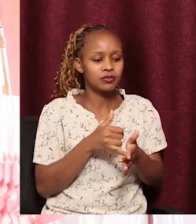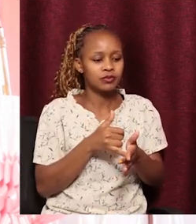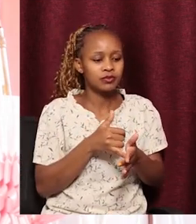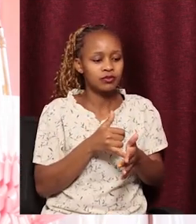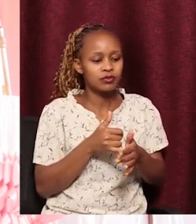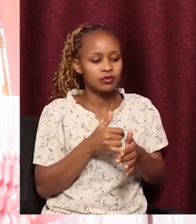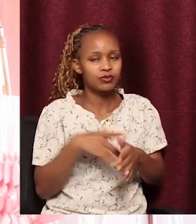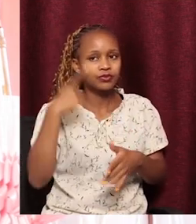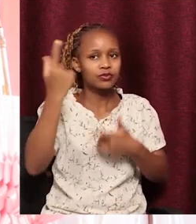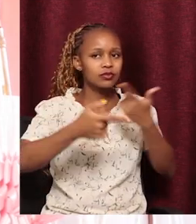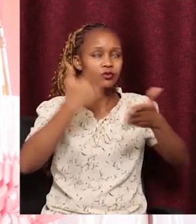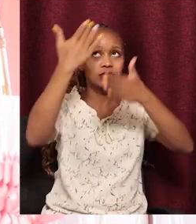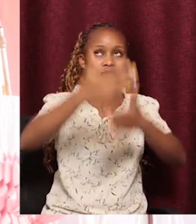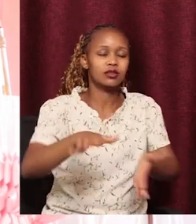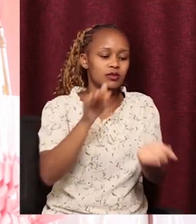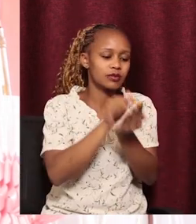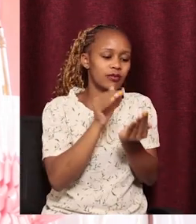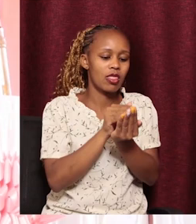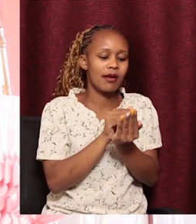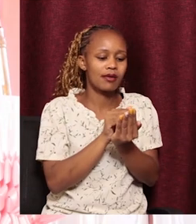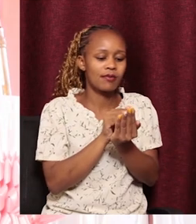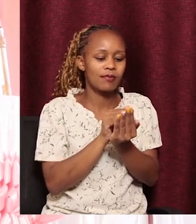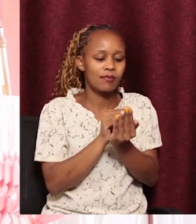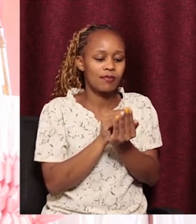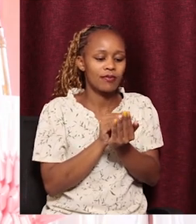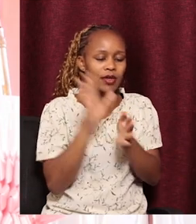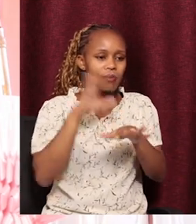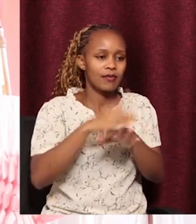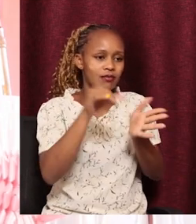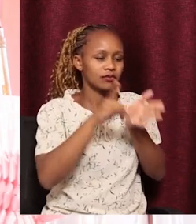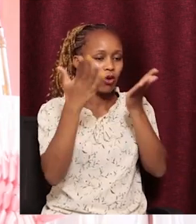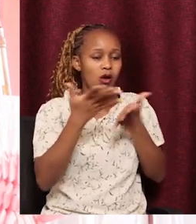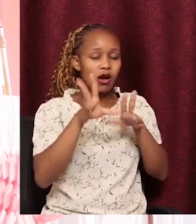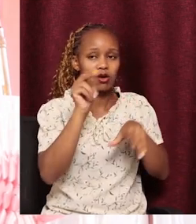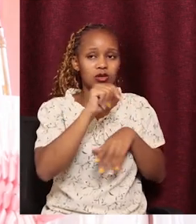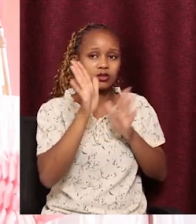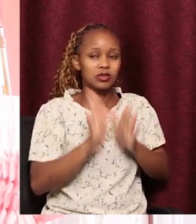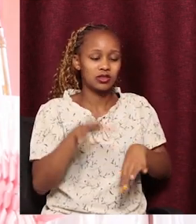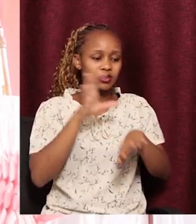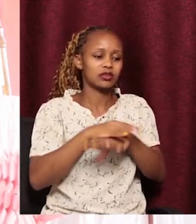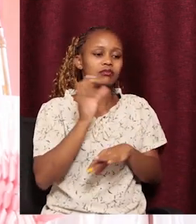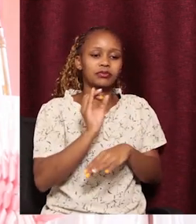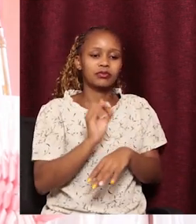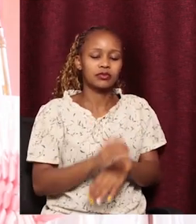He will go ahead of you in the bank. You will get a loan where nobody else has gotten a loan.